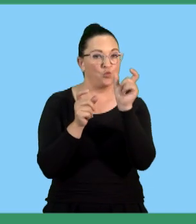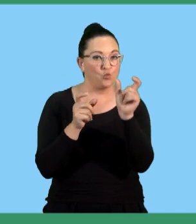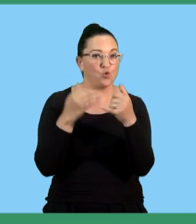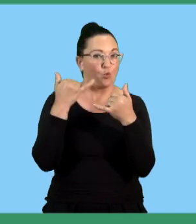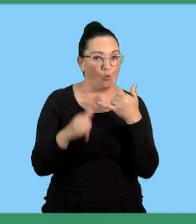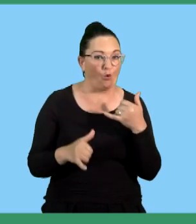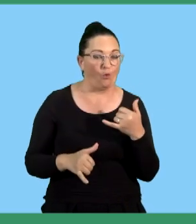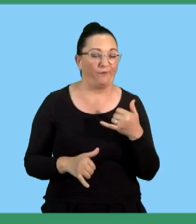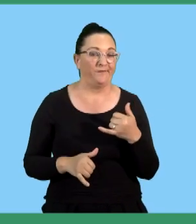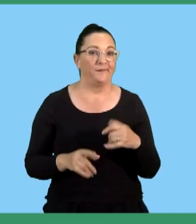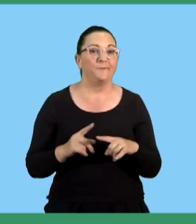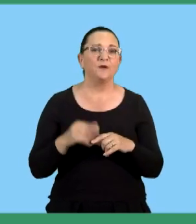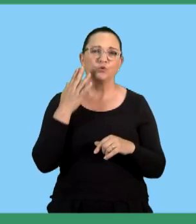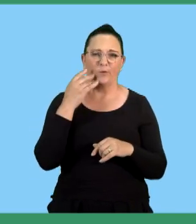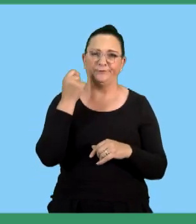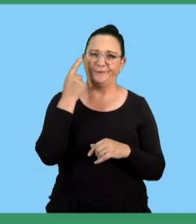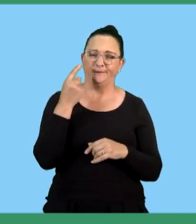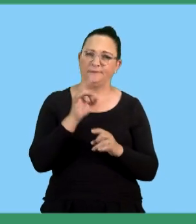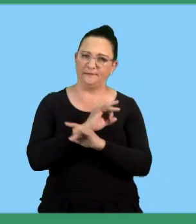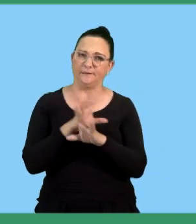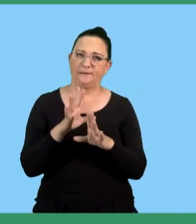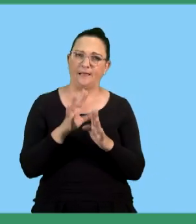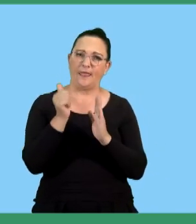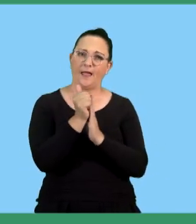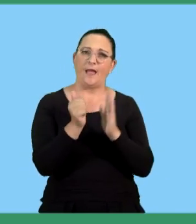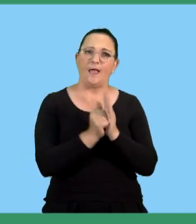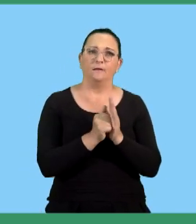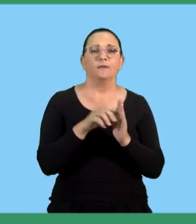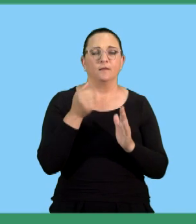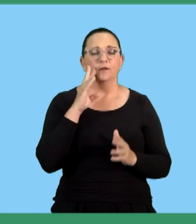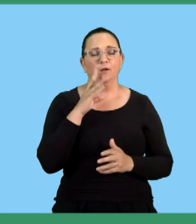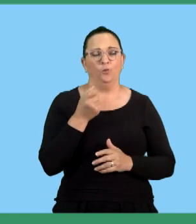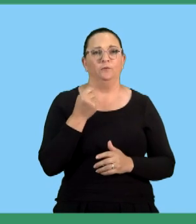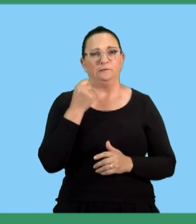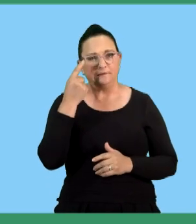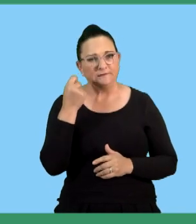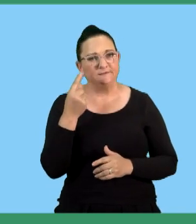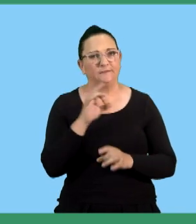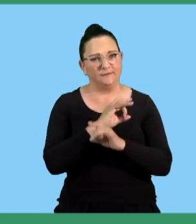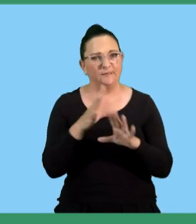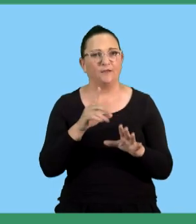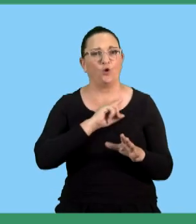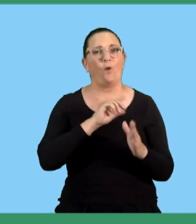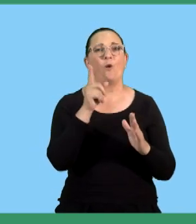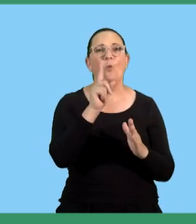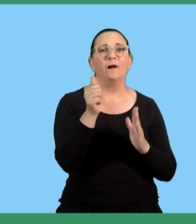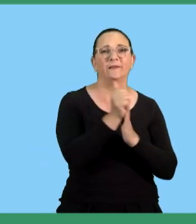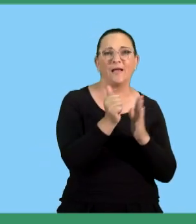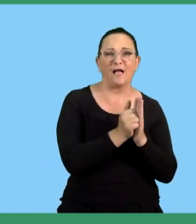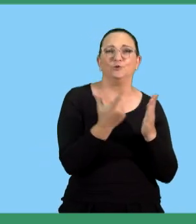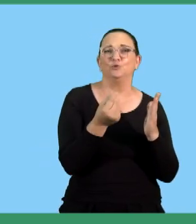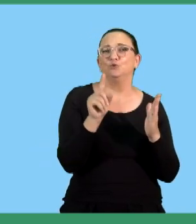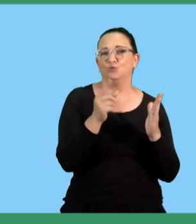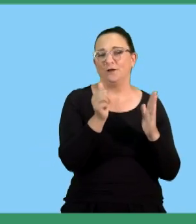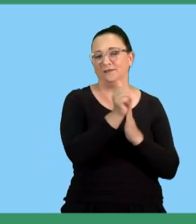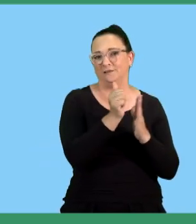first look at your keywords. But once you understand the purpose of an act, it's going to be very easy for you to identify acts correctly.